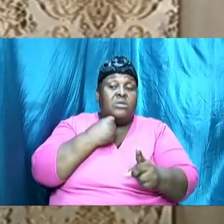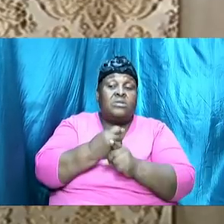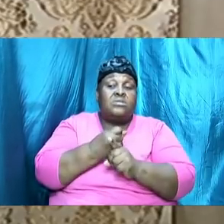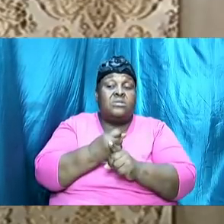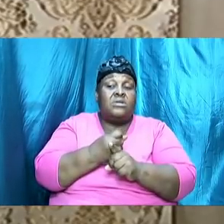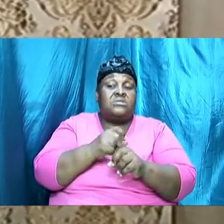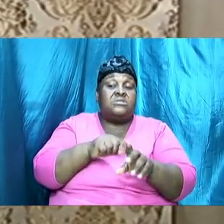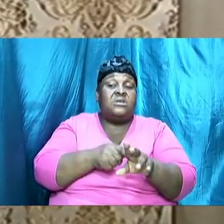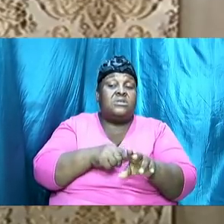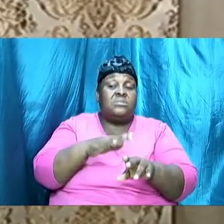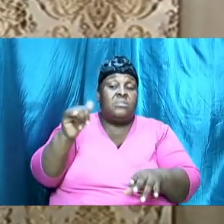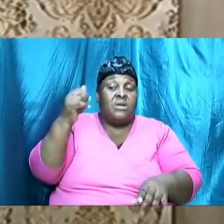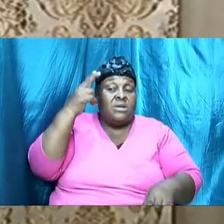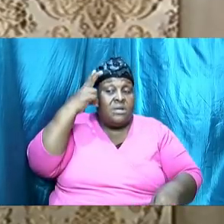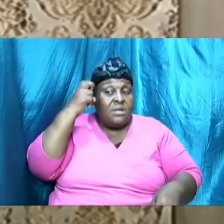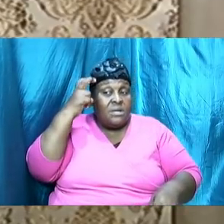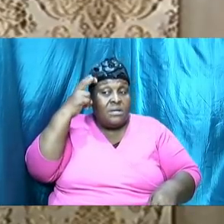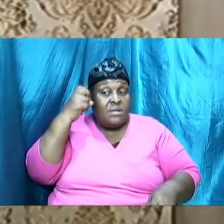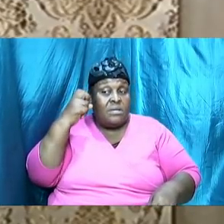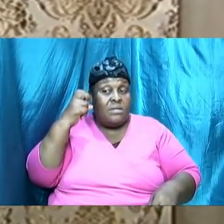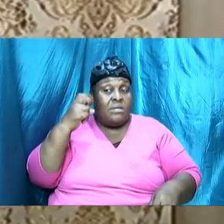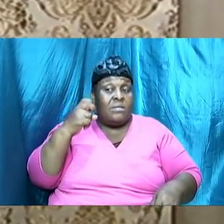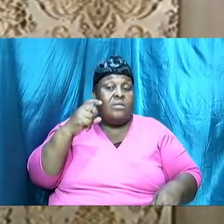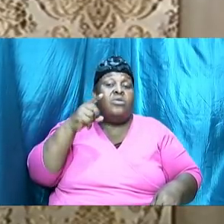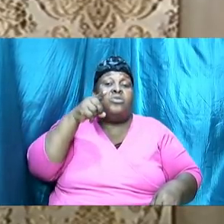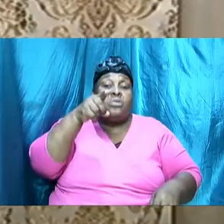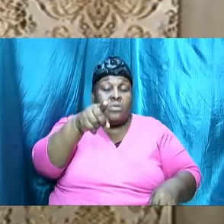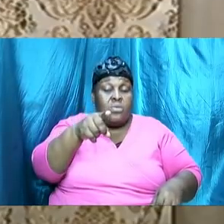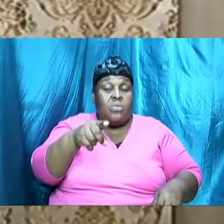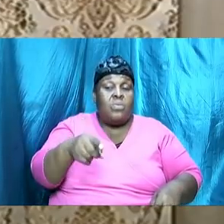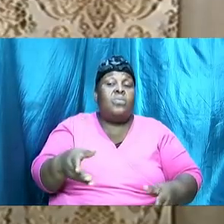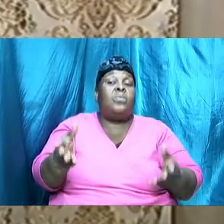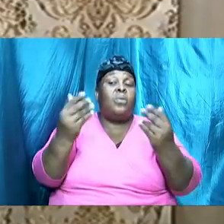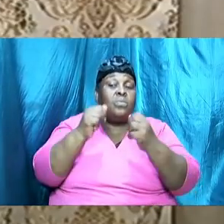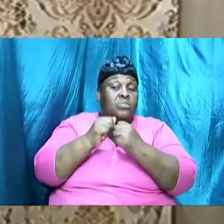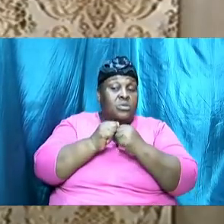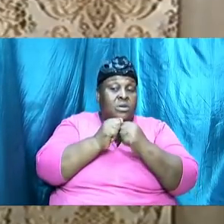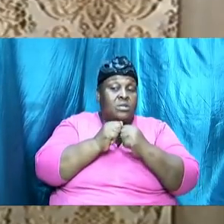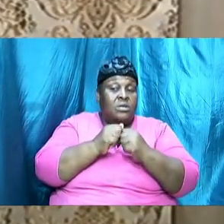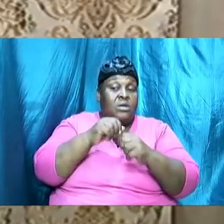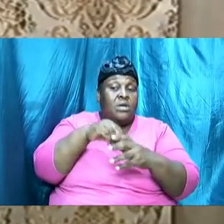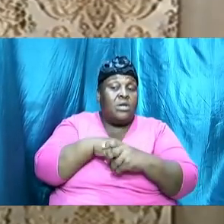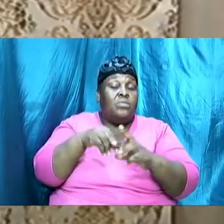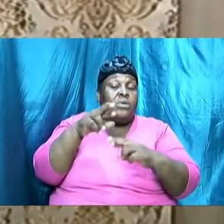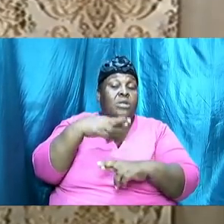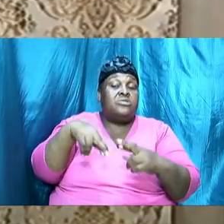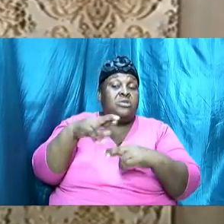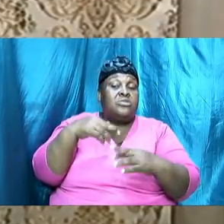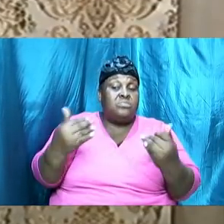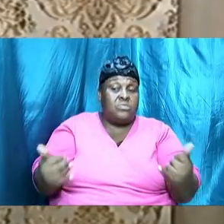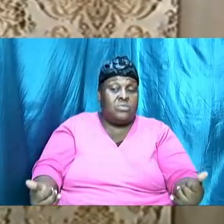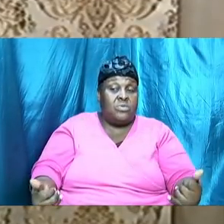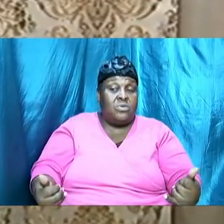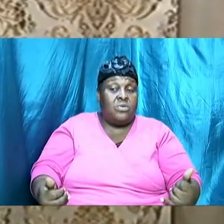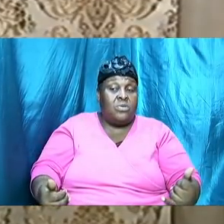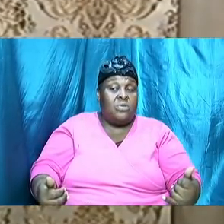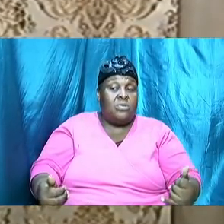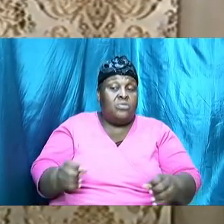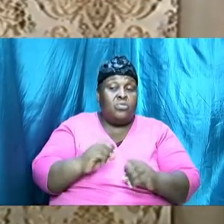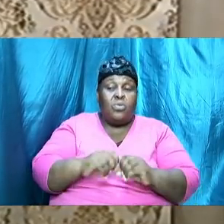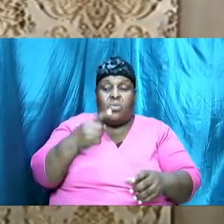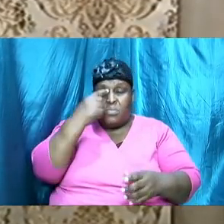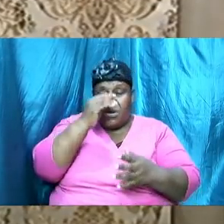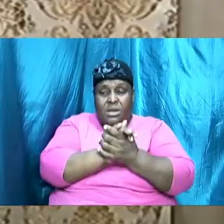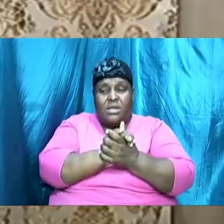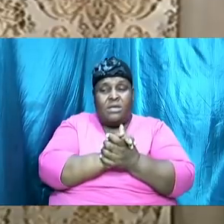you getting together in relationship now do not believe that